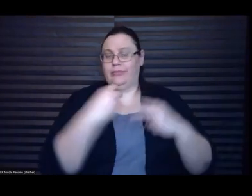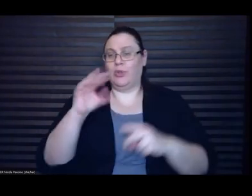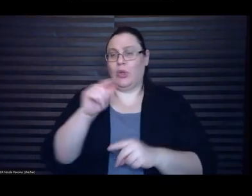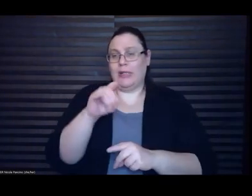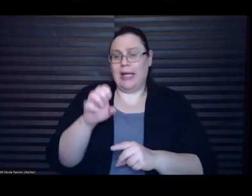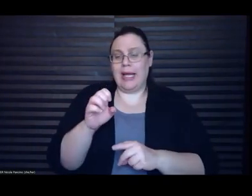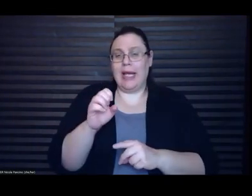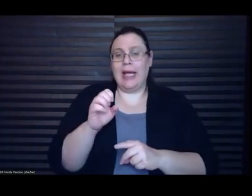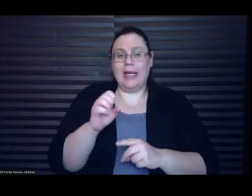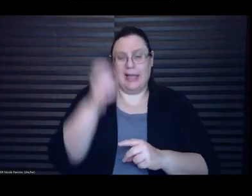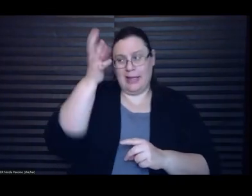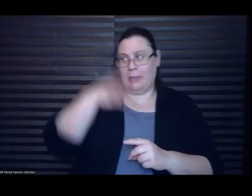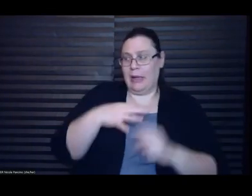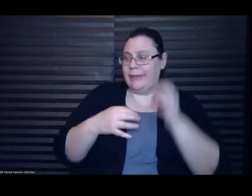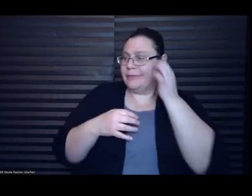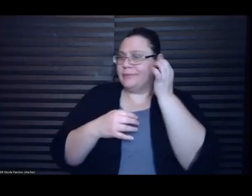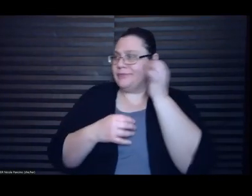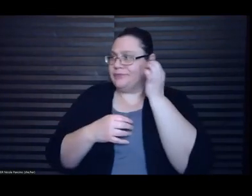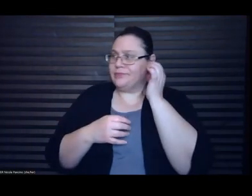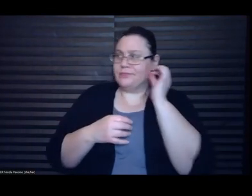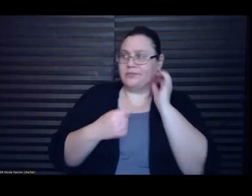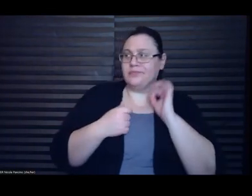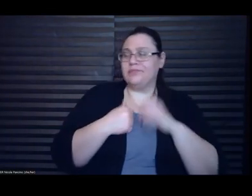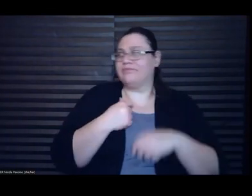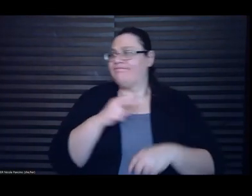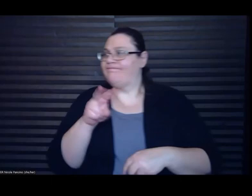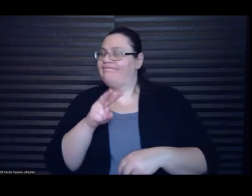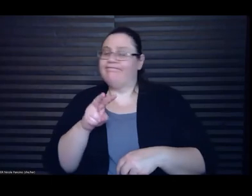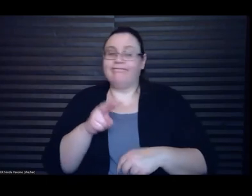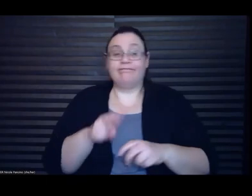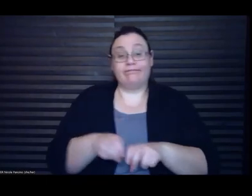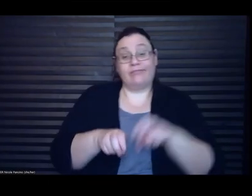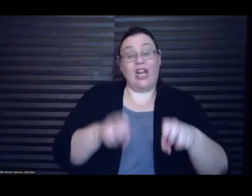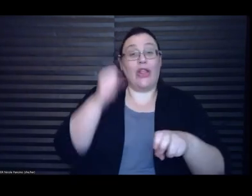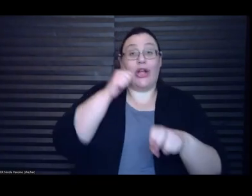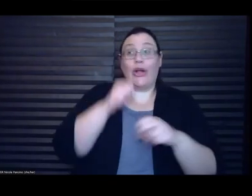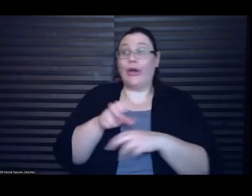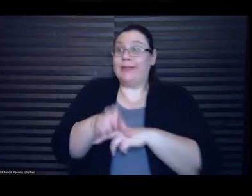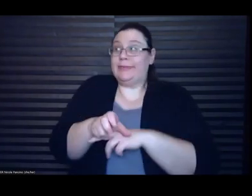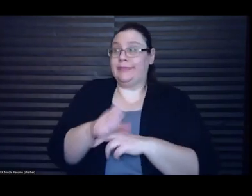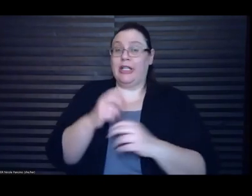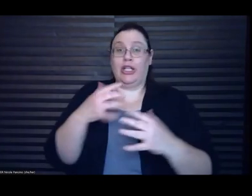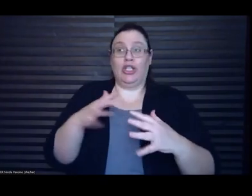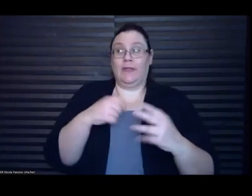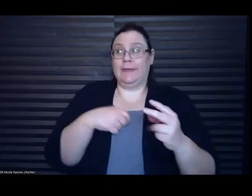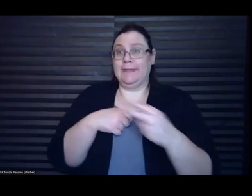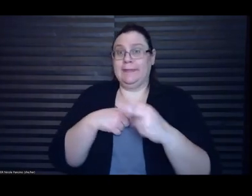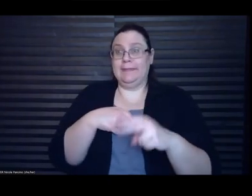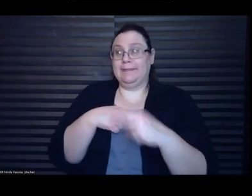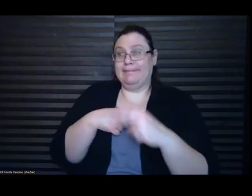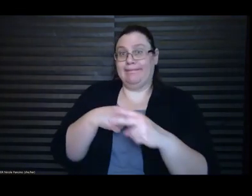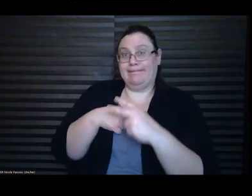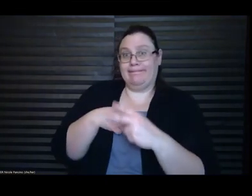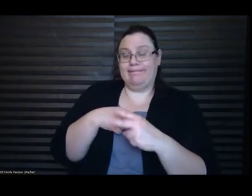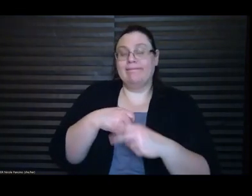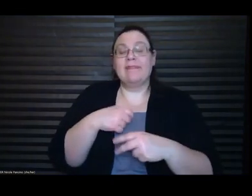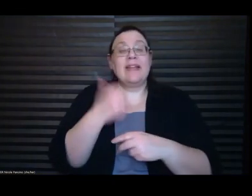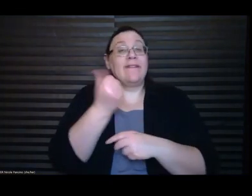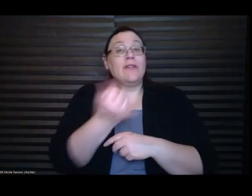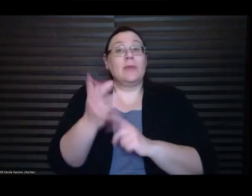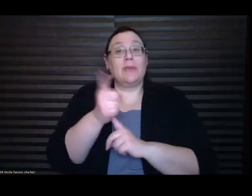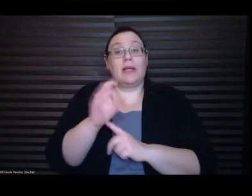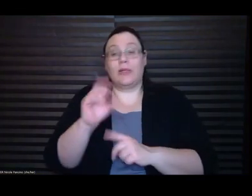The girl sat upright and glanced nervously at him. Every few minutes, Colette looked up from folding the weekly bulletins and glared.